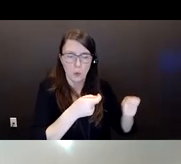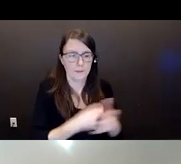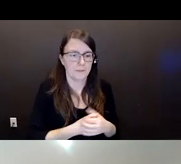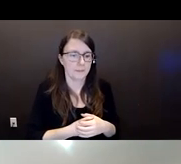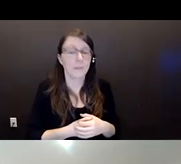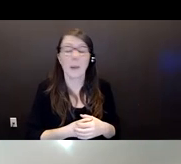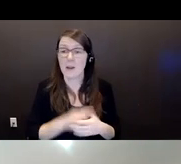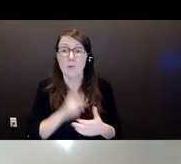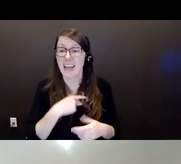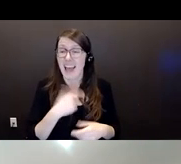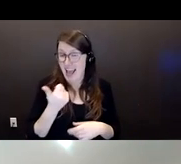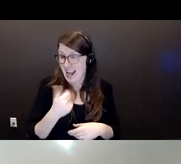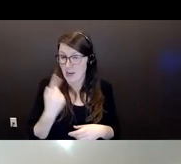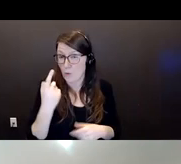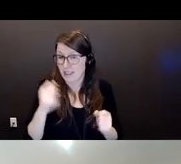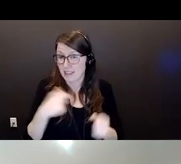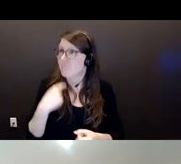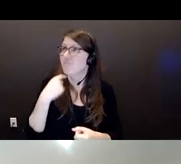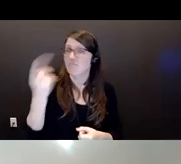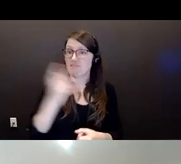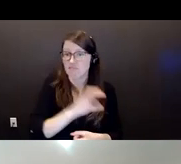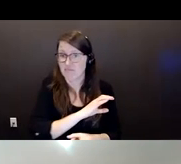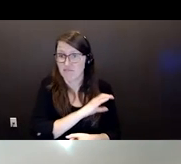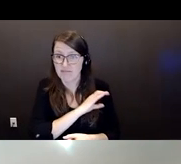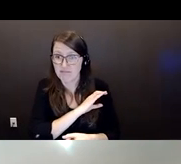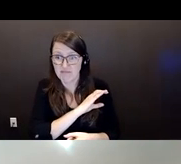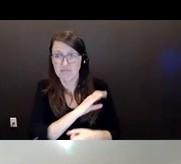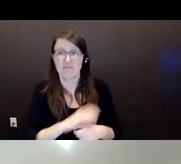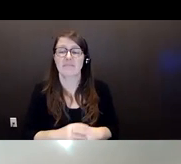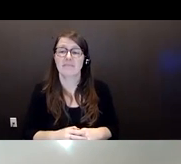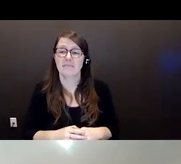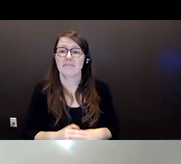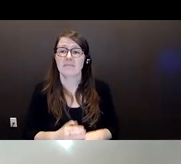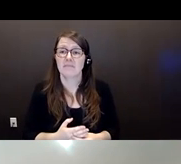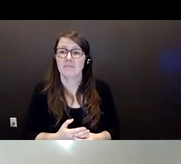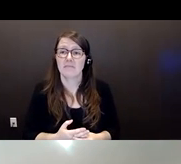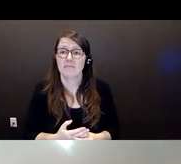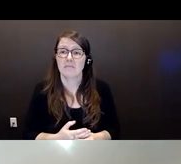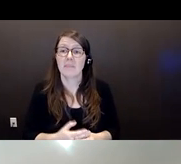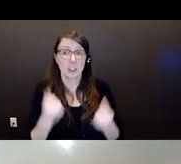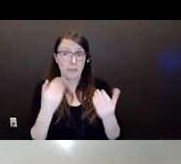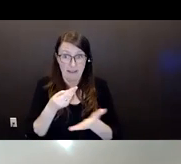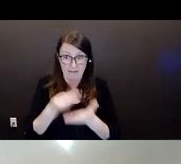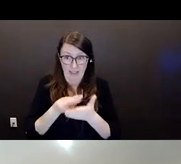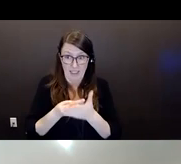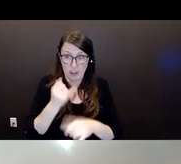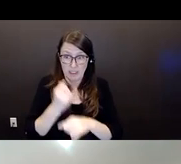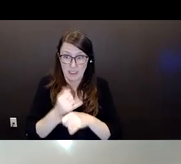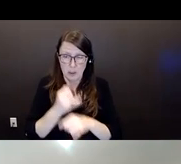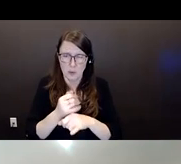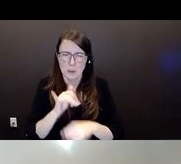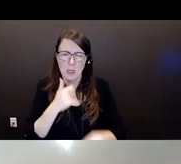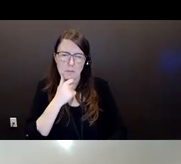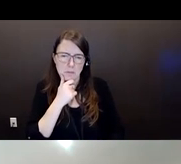going on, working for a financial institution. There's a number of them around that I'm so proud of because they've actually stepped